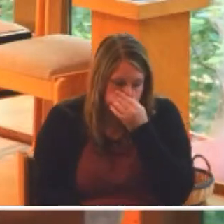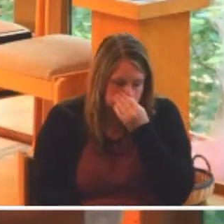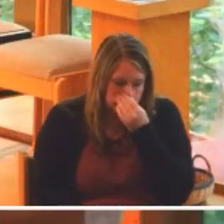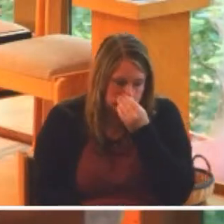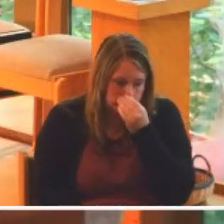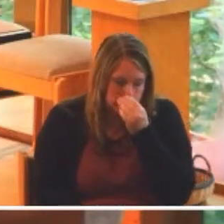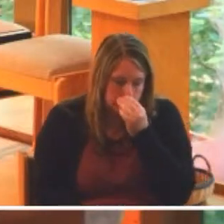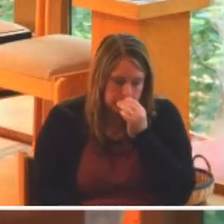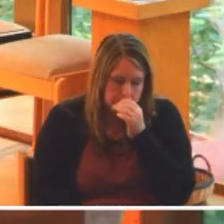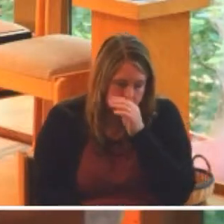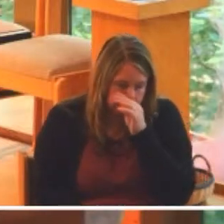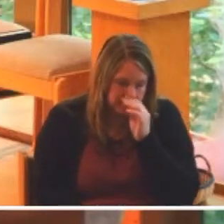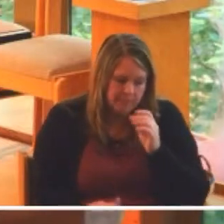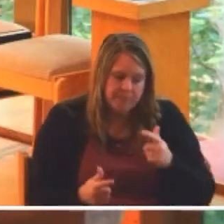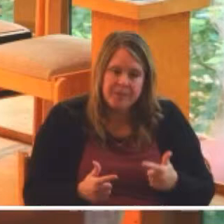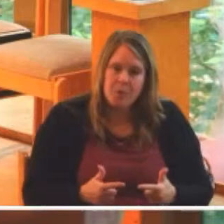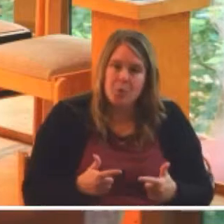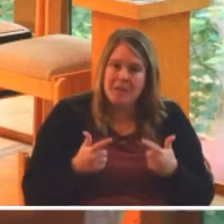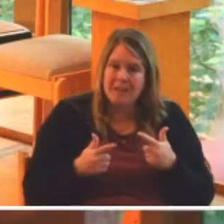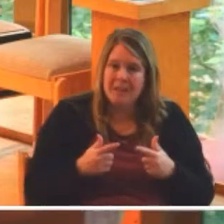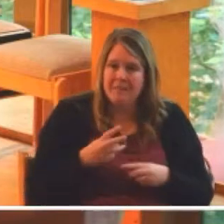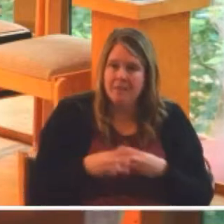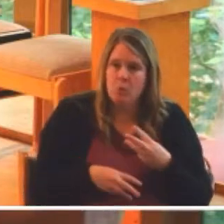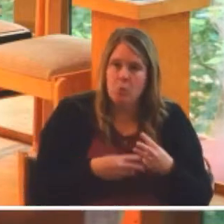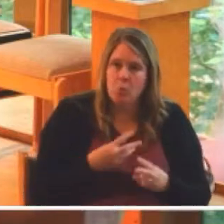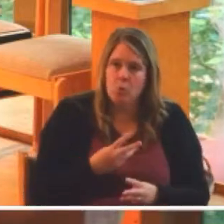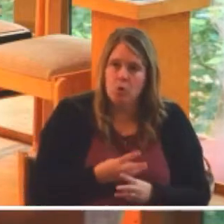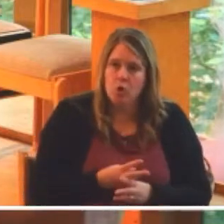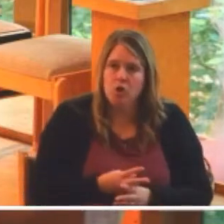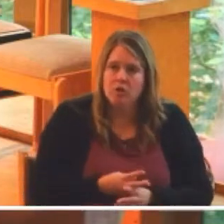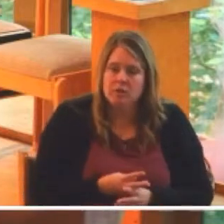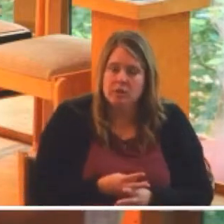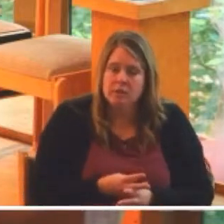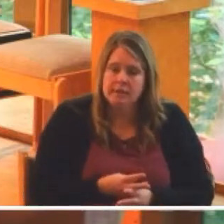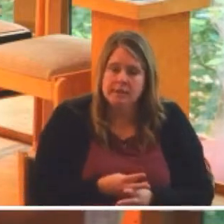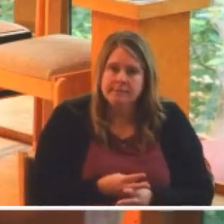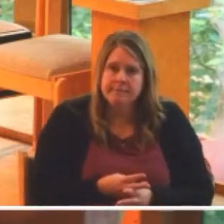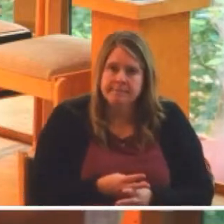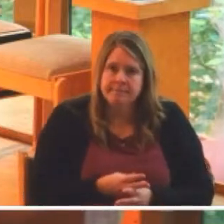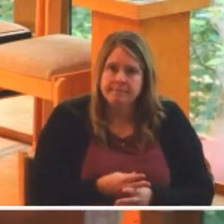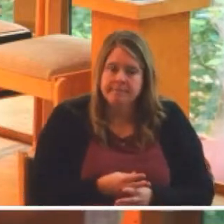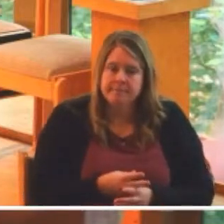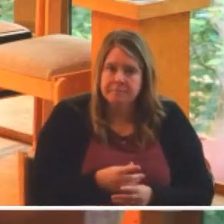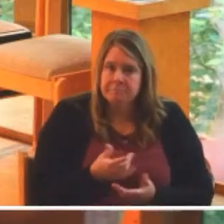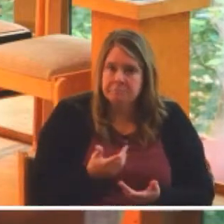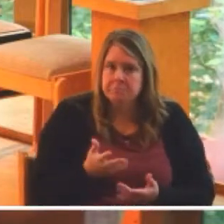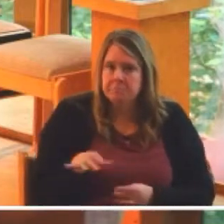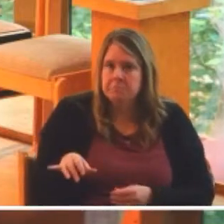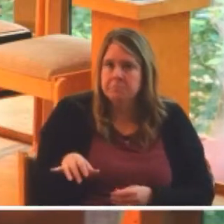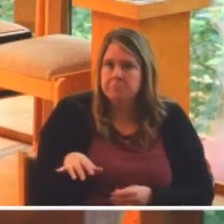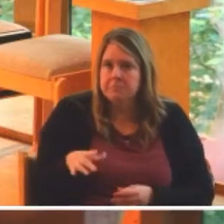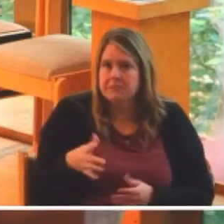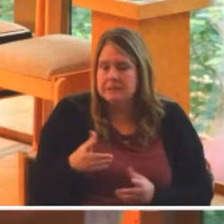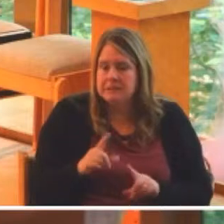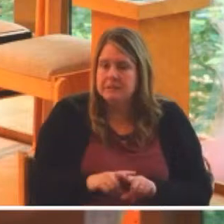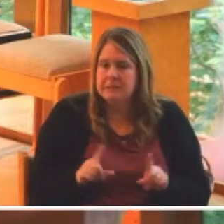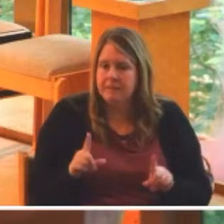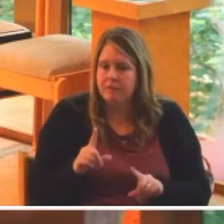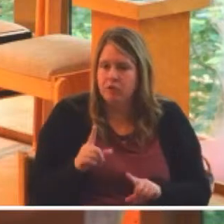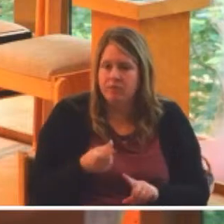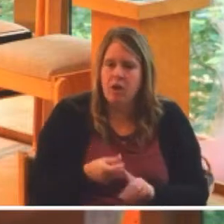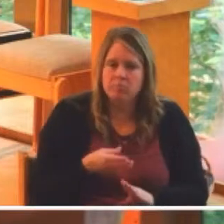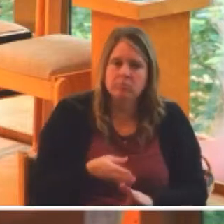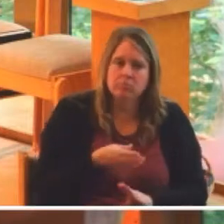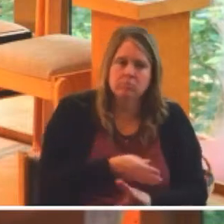We live in a world that is not much unlike previous eras. There are wide gaps between the haves and the have